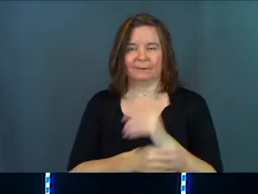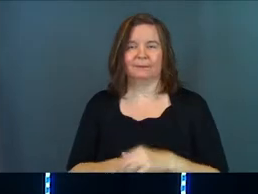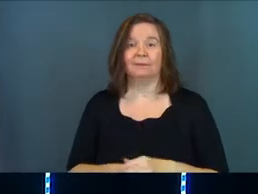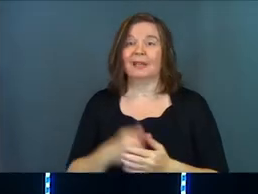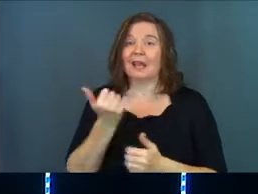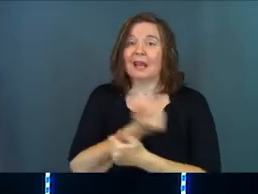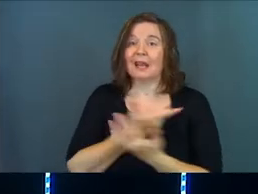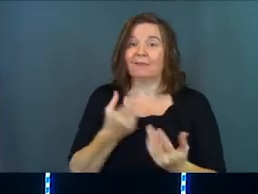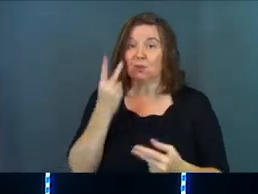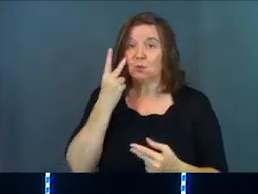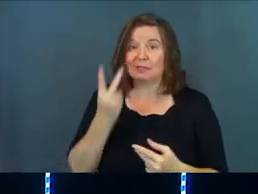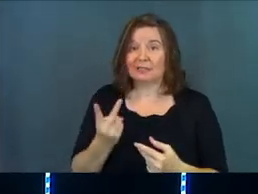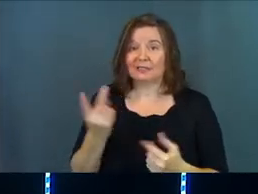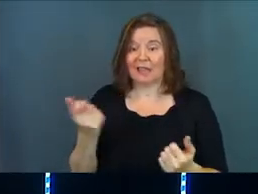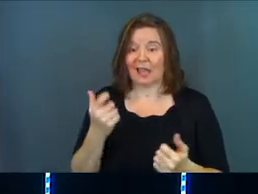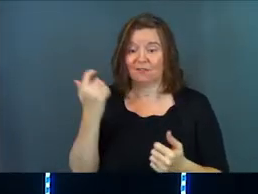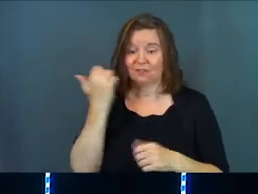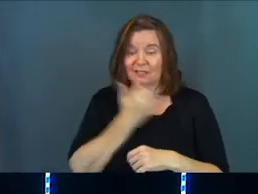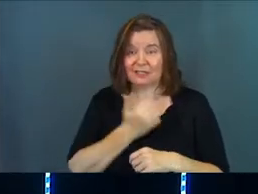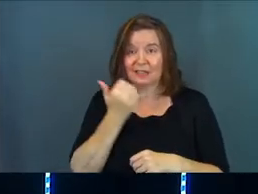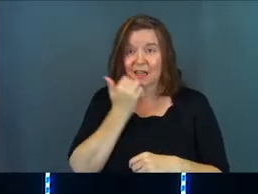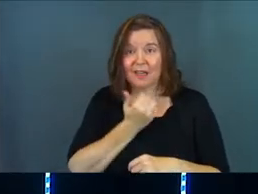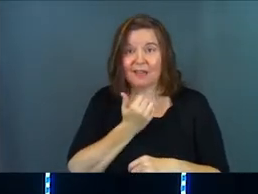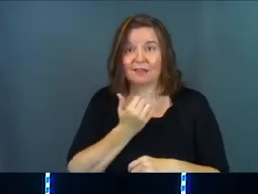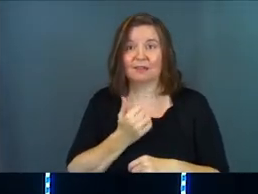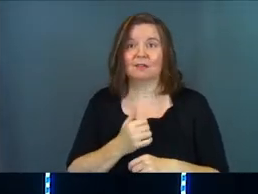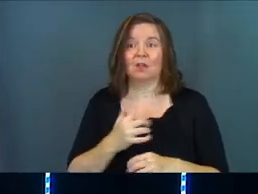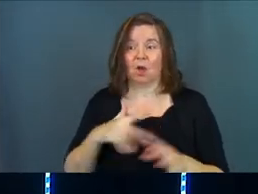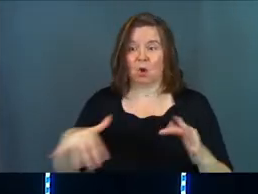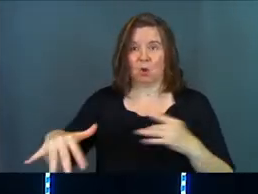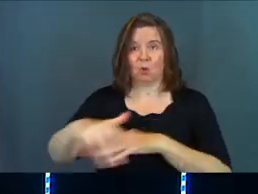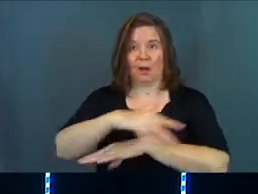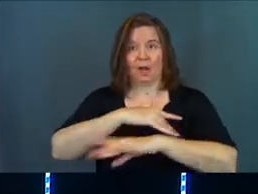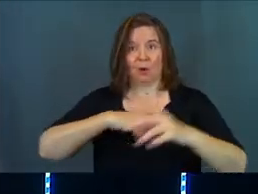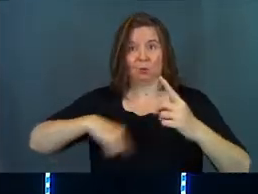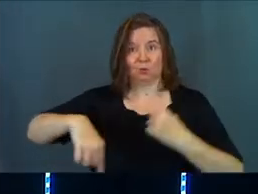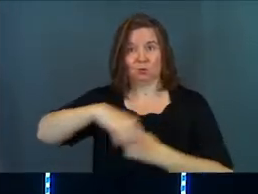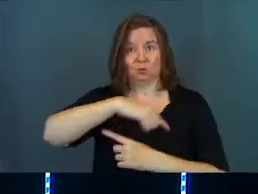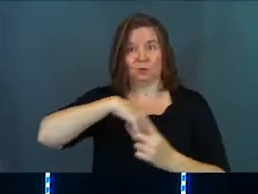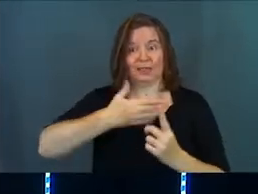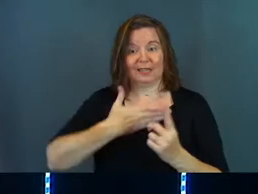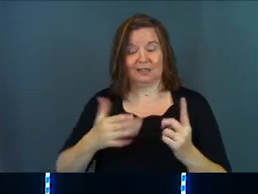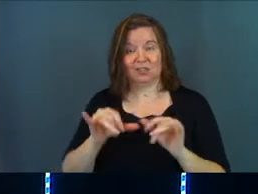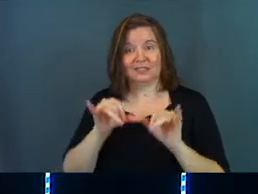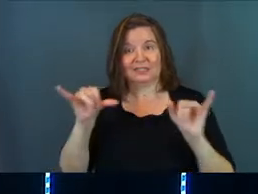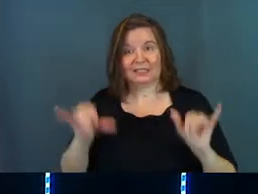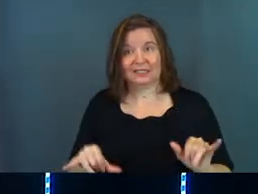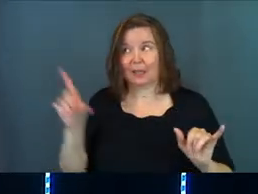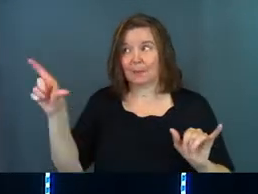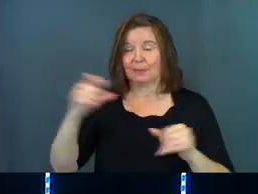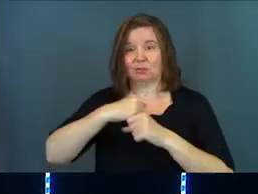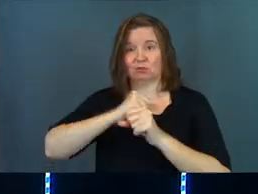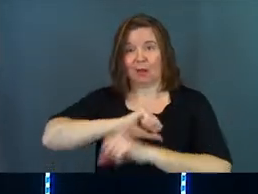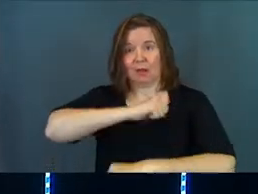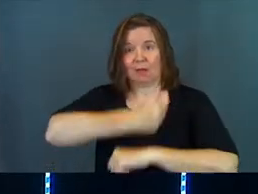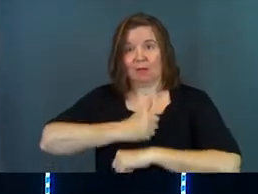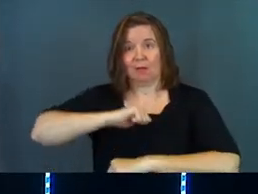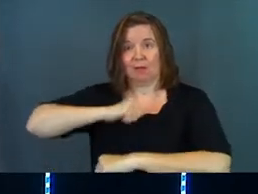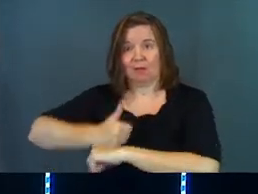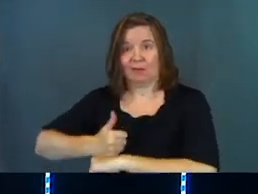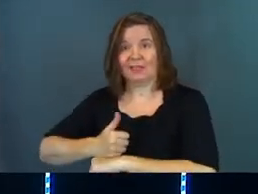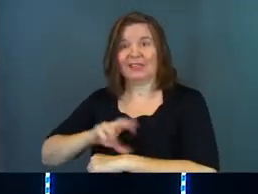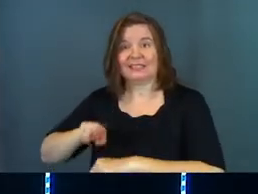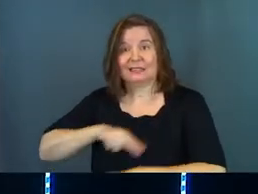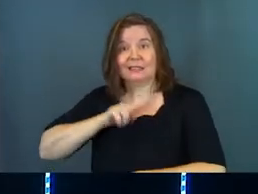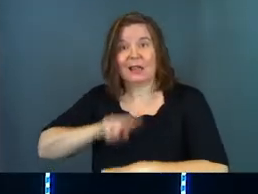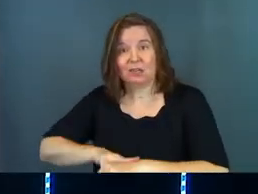And everything that you see every single day around you, these are the systems that he's created. This is